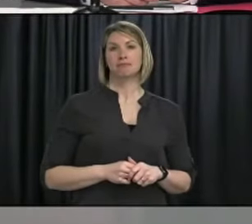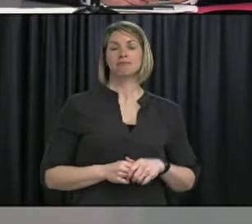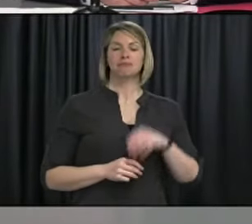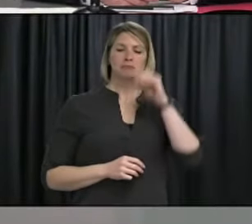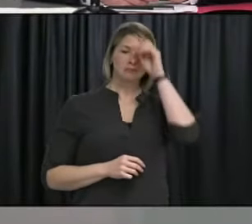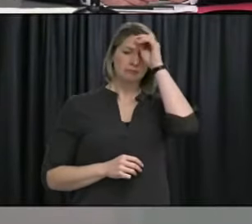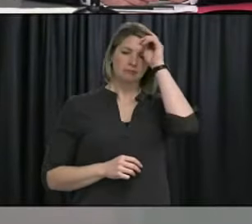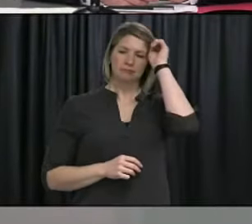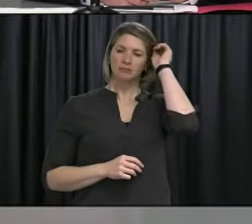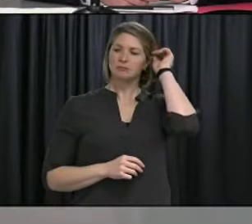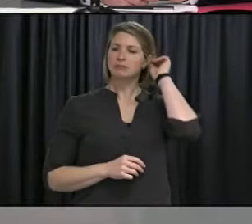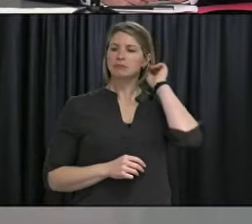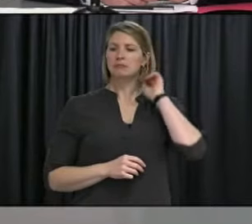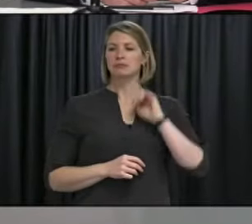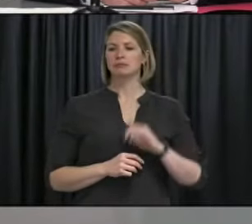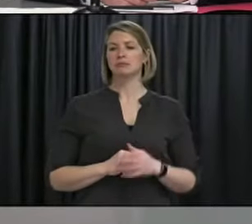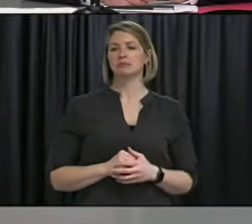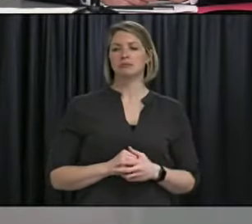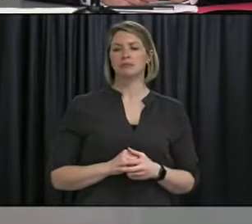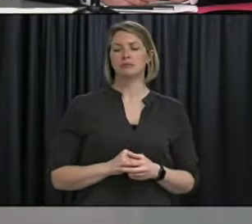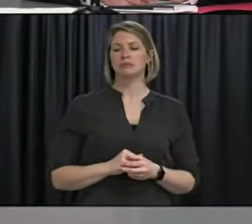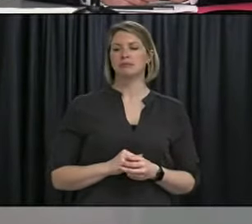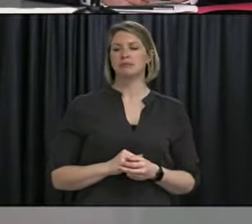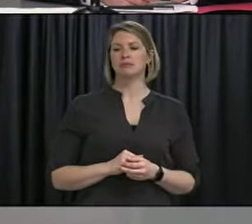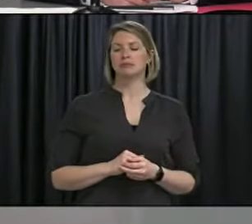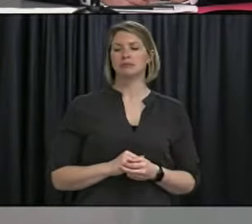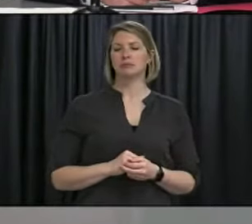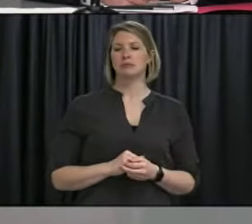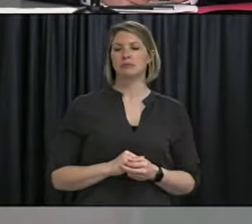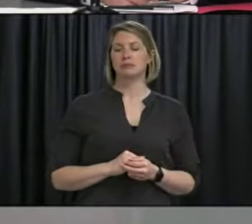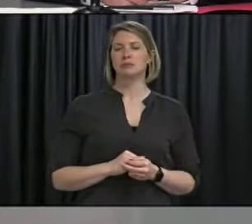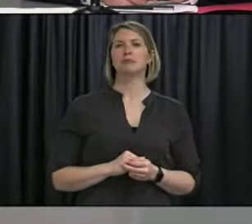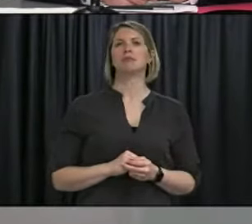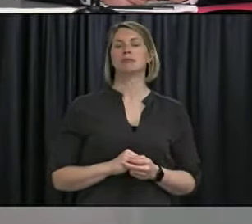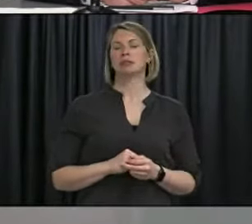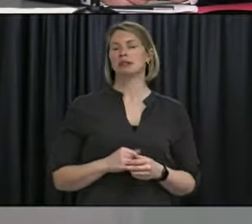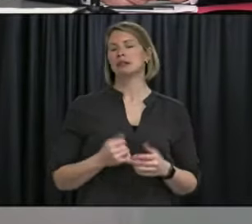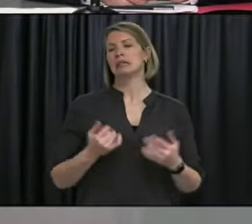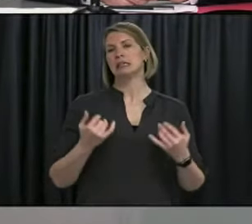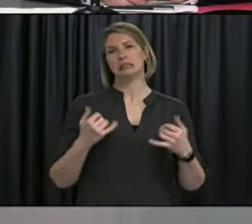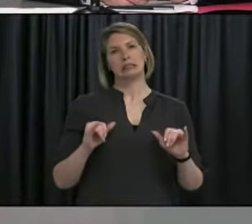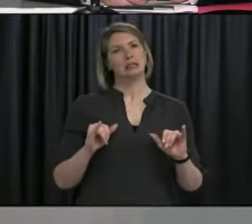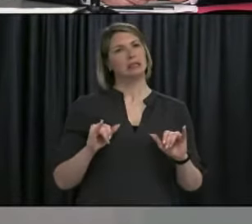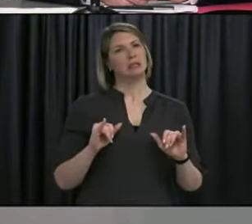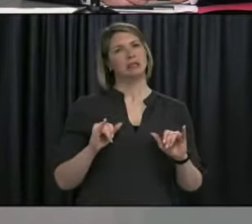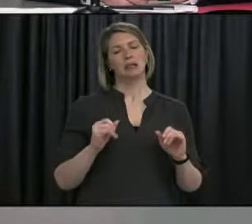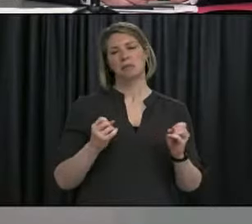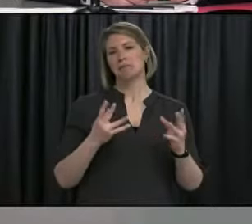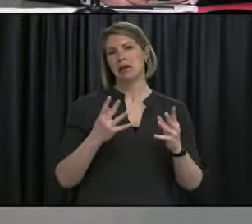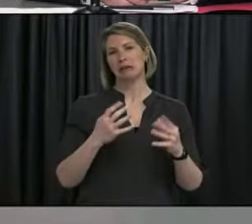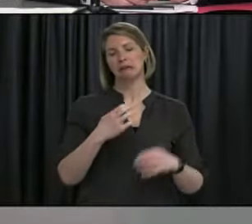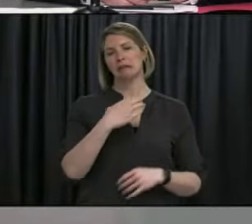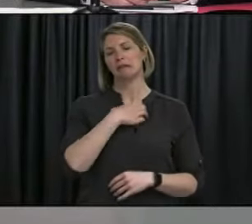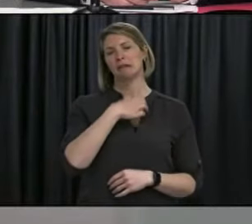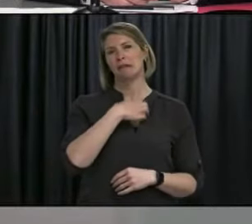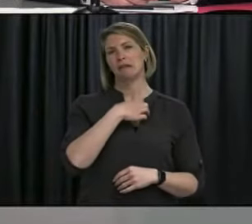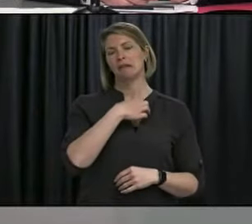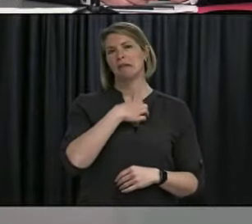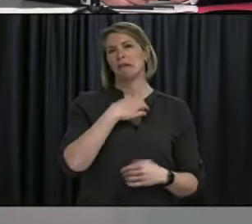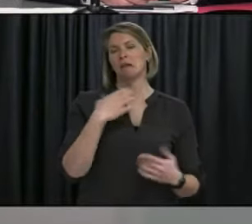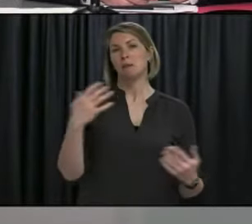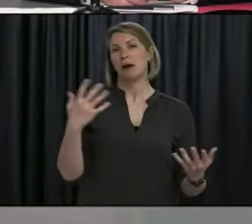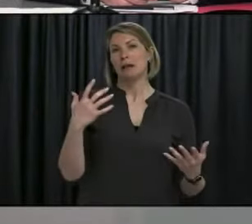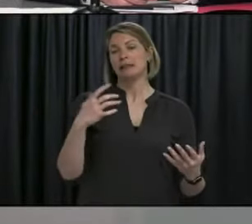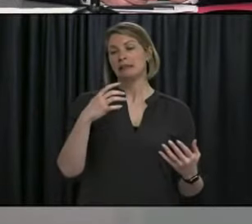And still getting a lot of concerns from people regarding, uh, booking their vaccination appointments by phone. Um, I heard from someone this morning in the 80